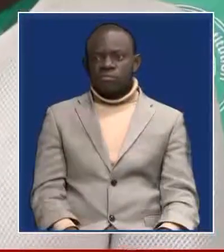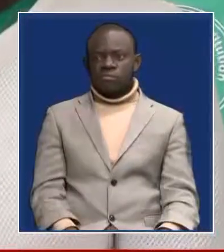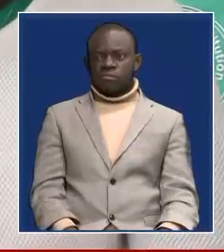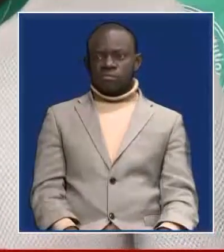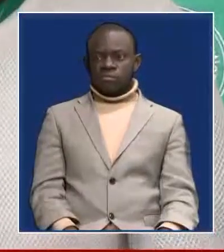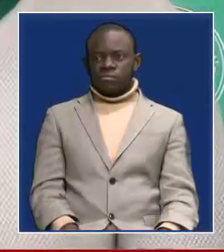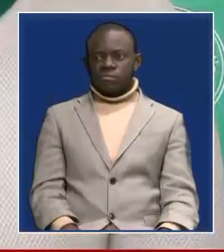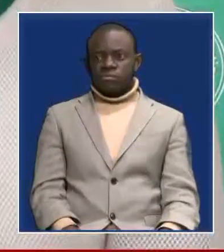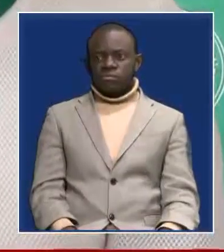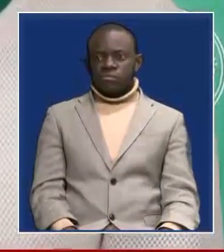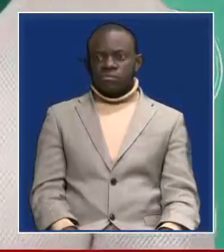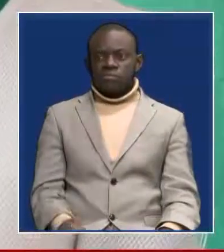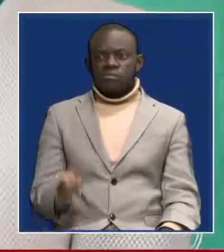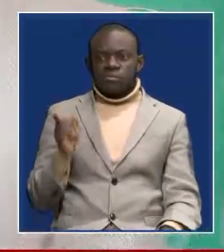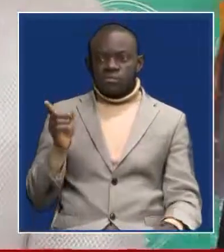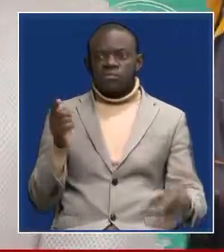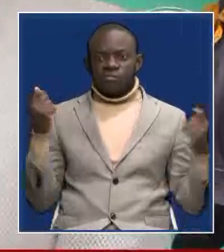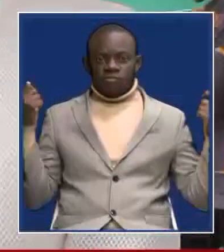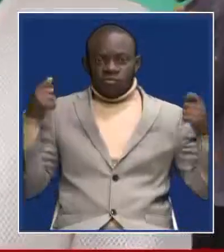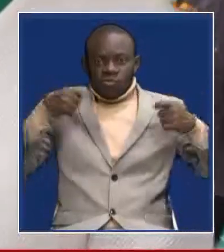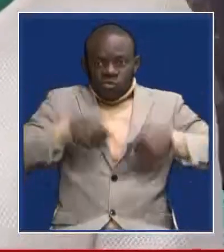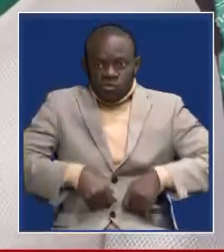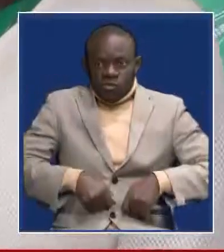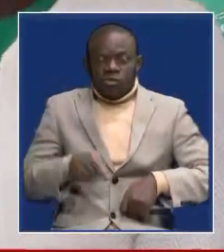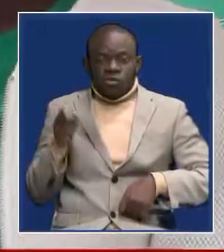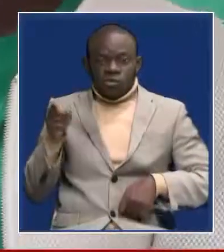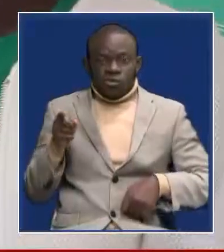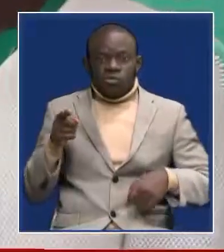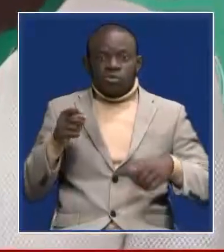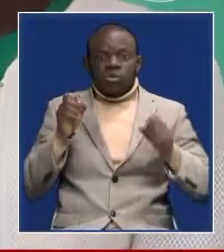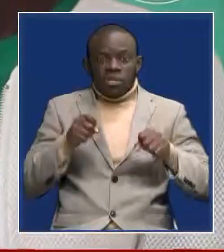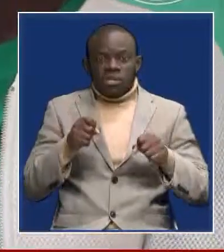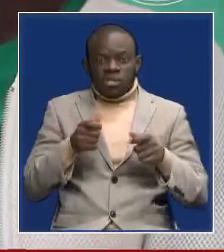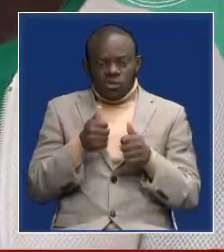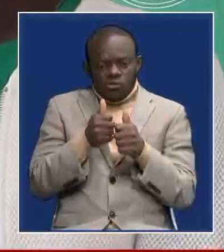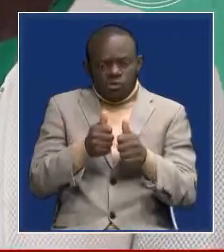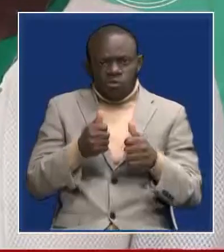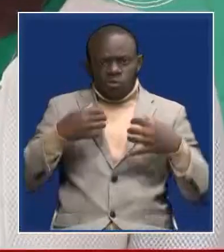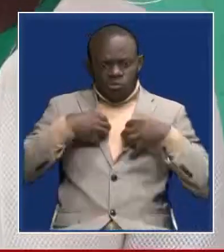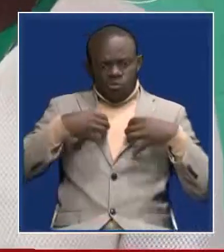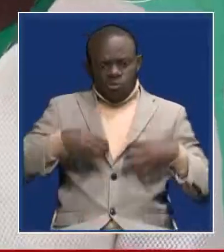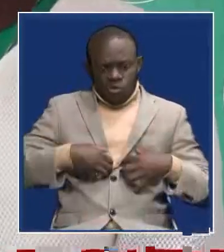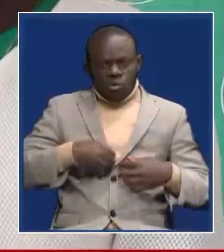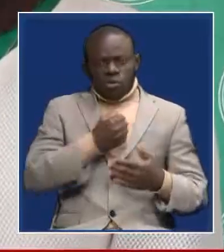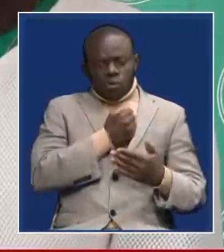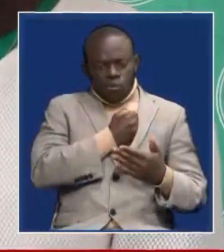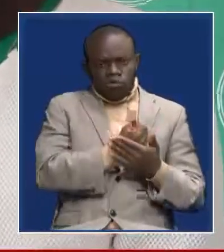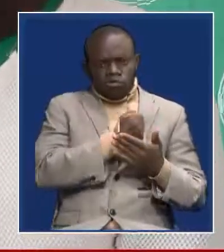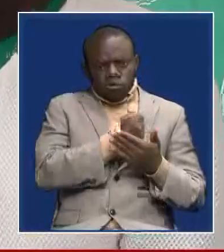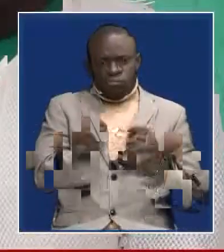so this device basically monitors heart rate and pulse rate and then once it